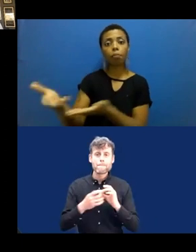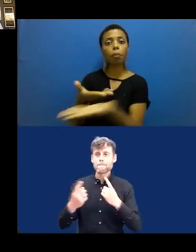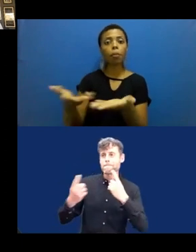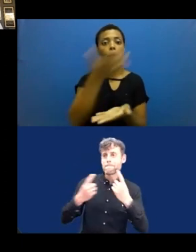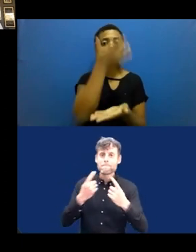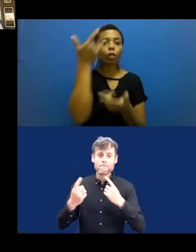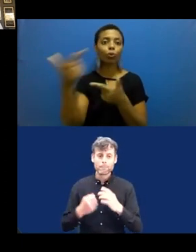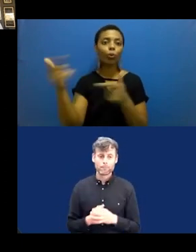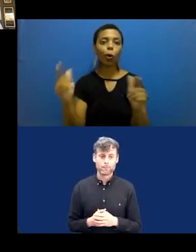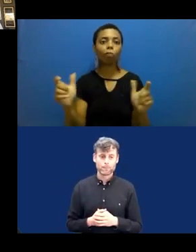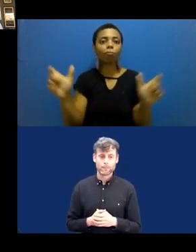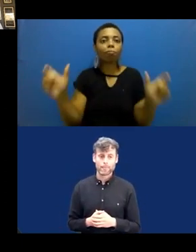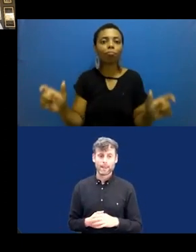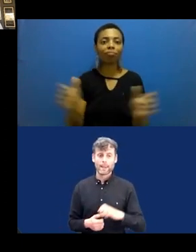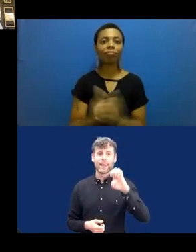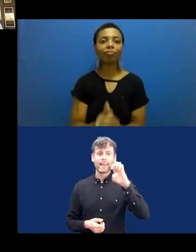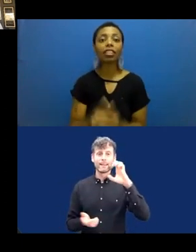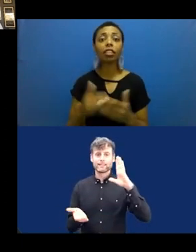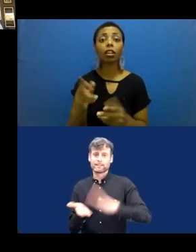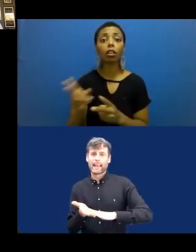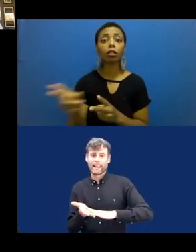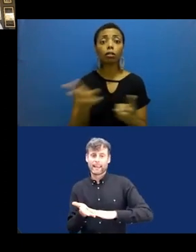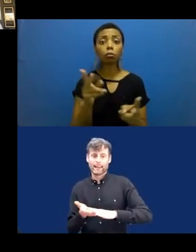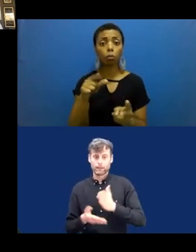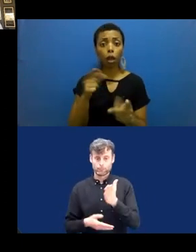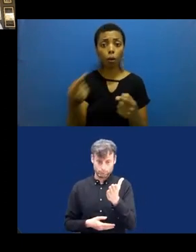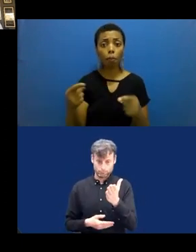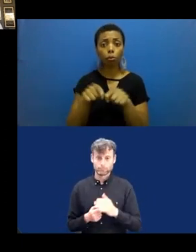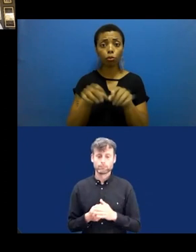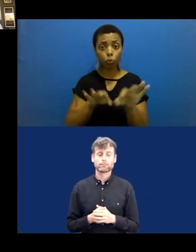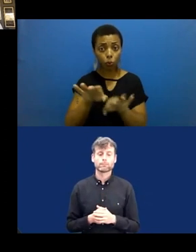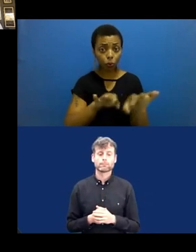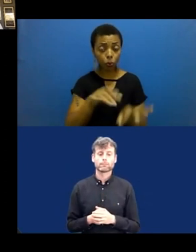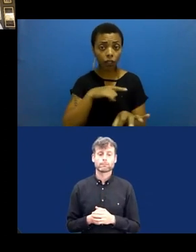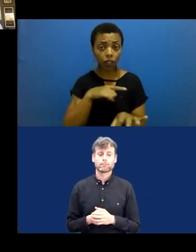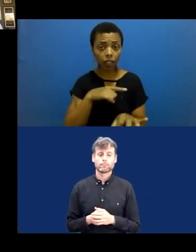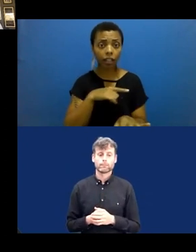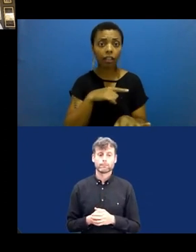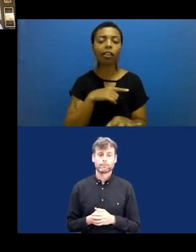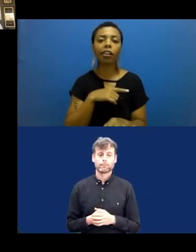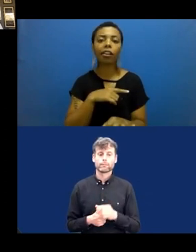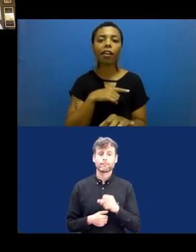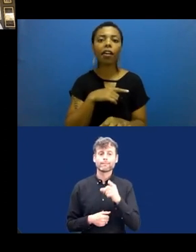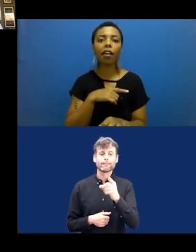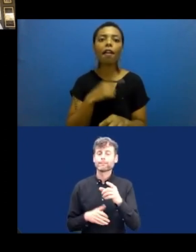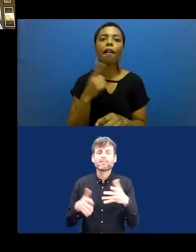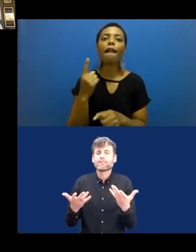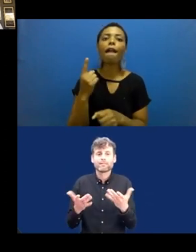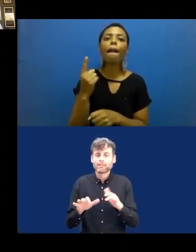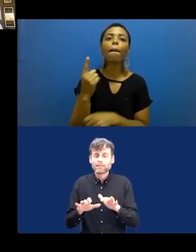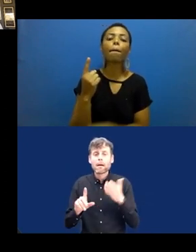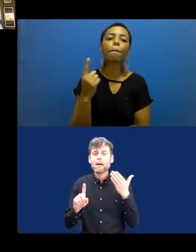AAL project, so one aimed for